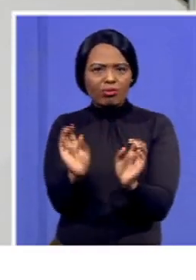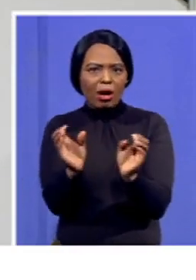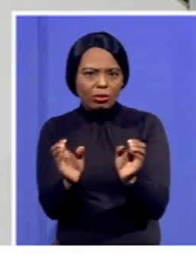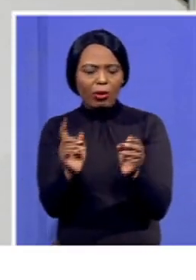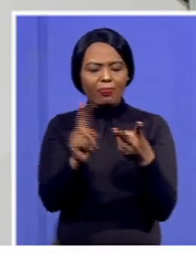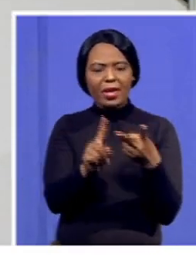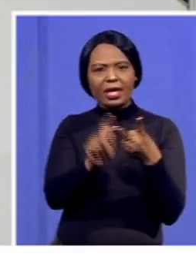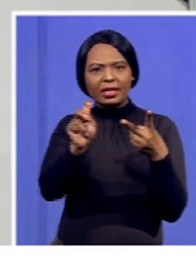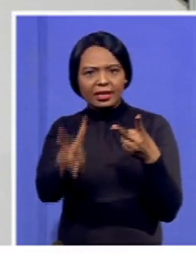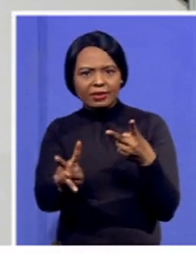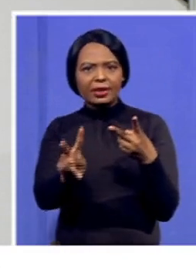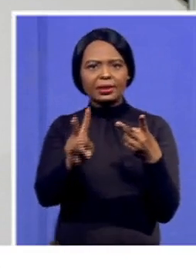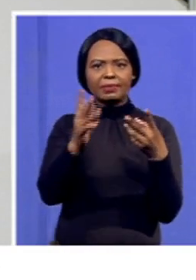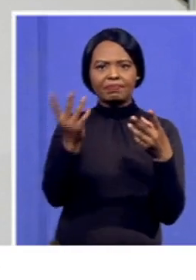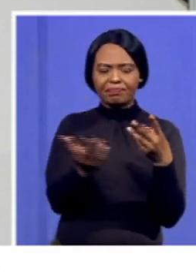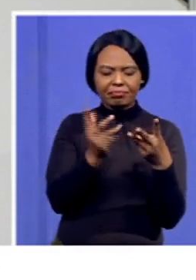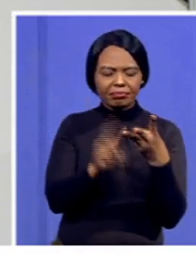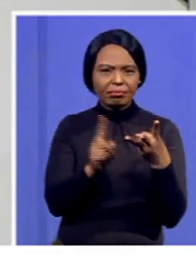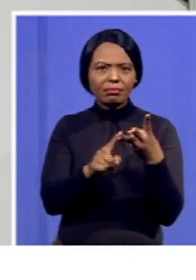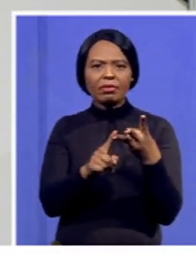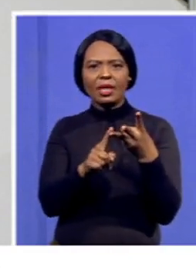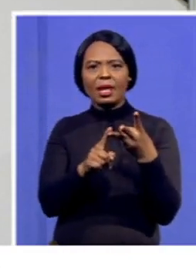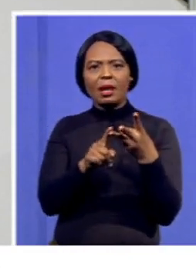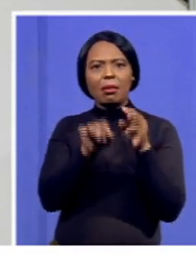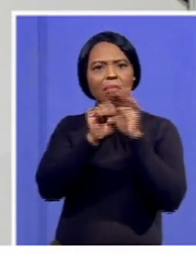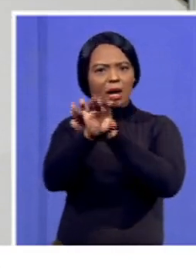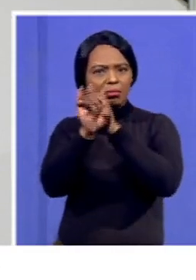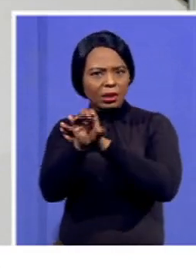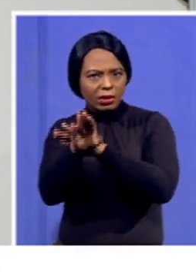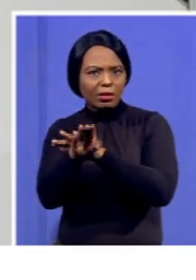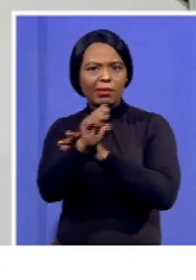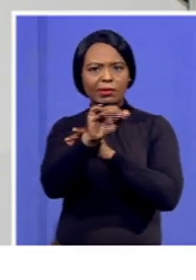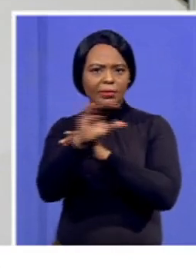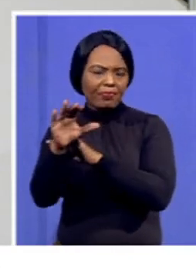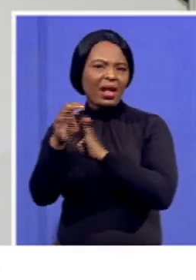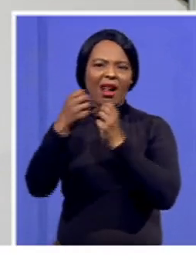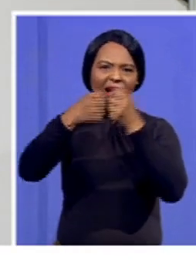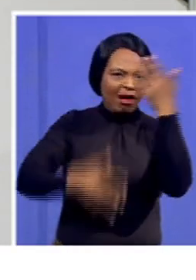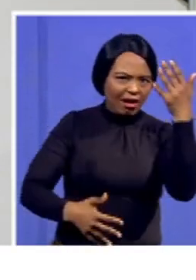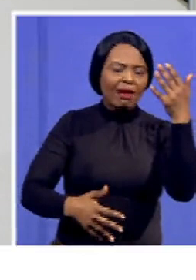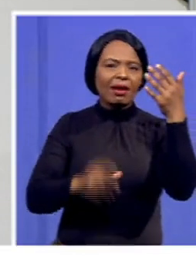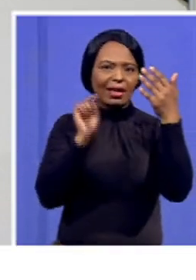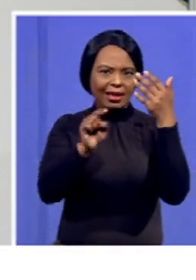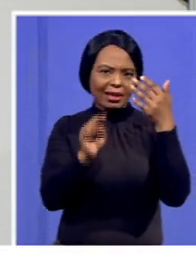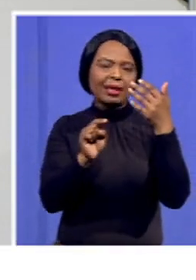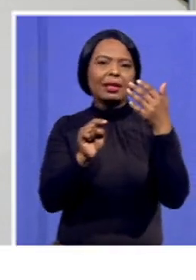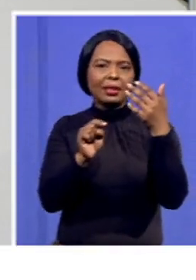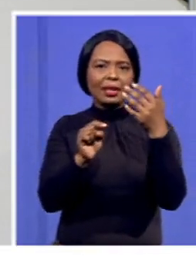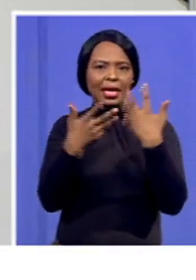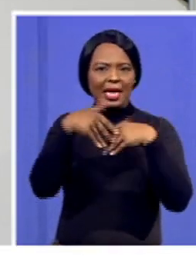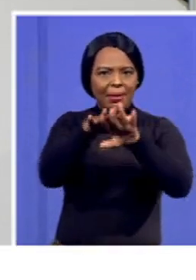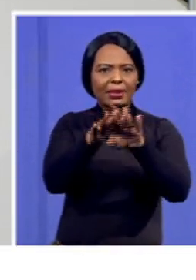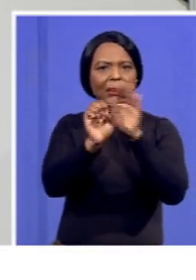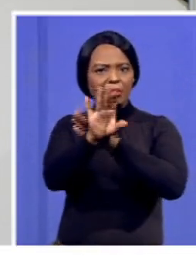our television, our digital, our public broadcasting and the implications of broadcast